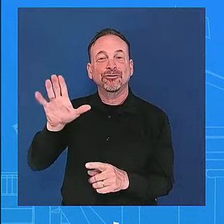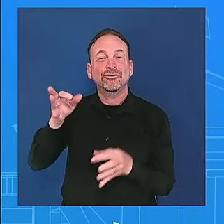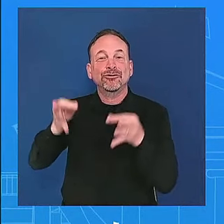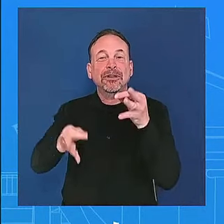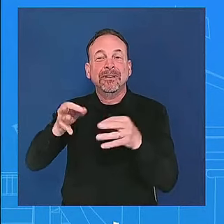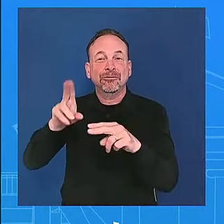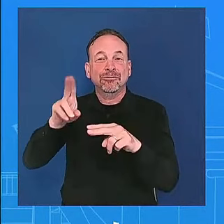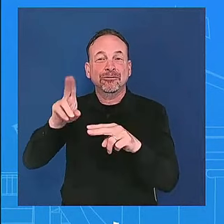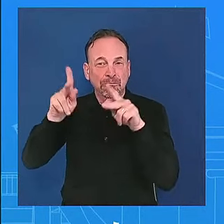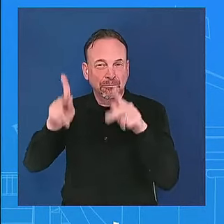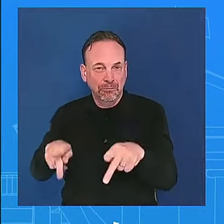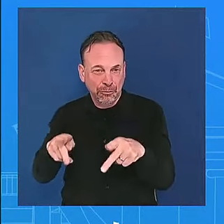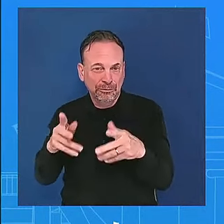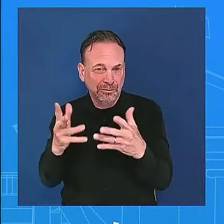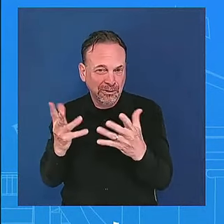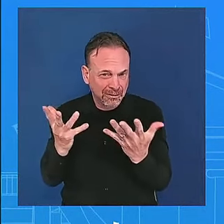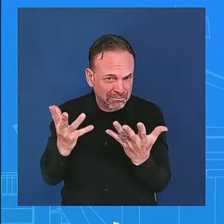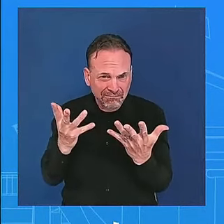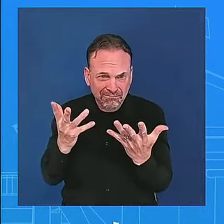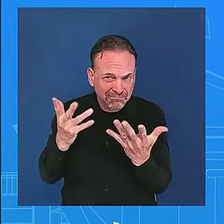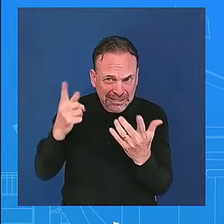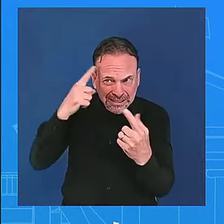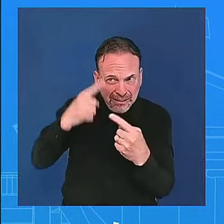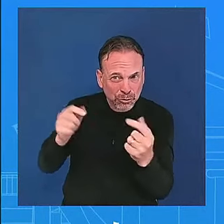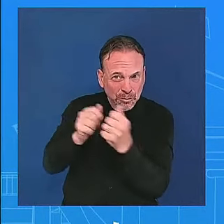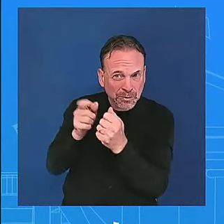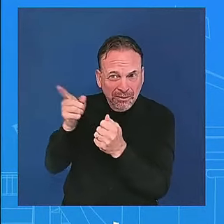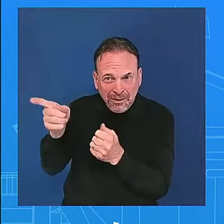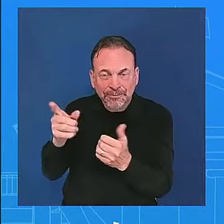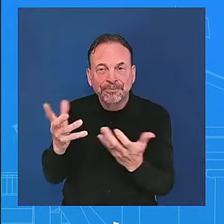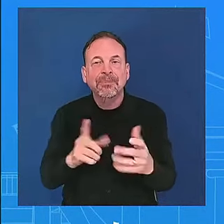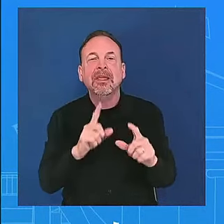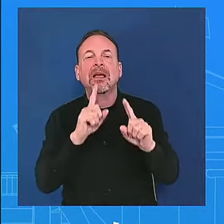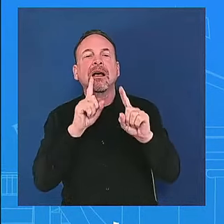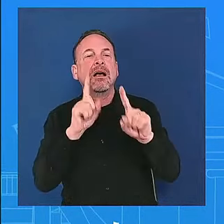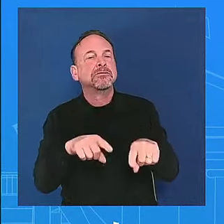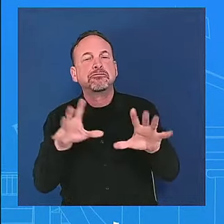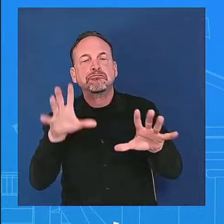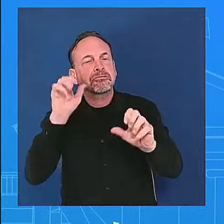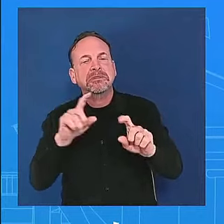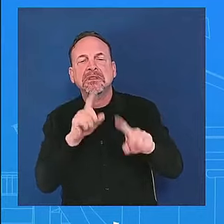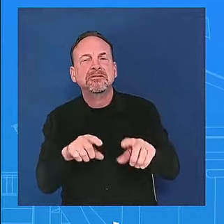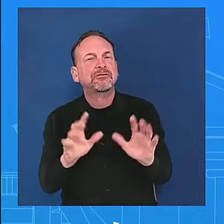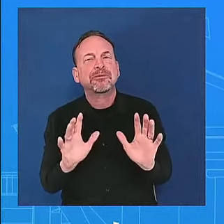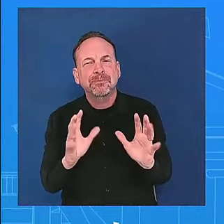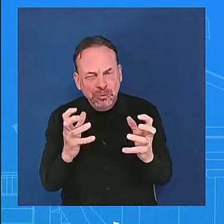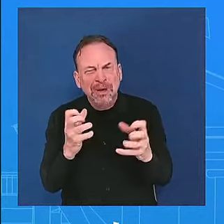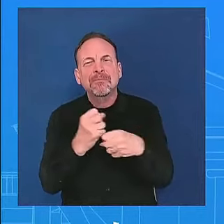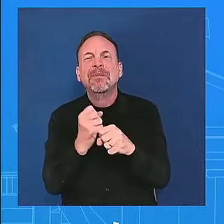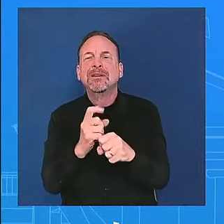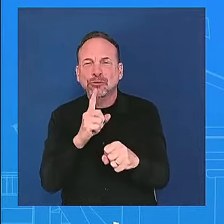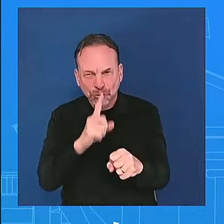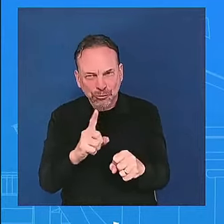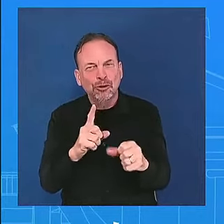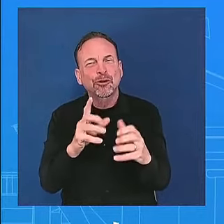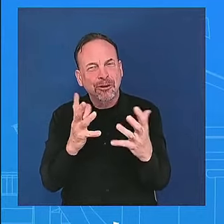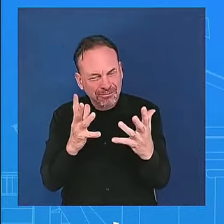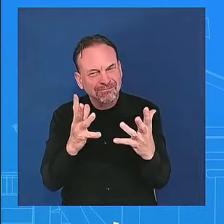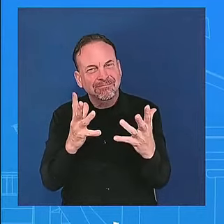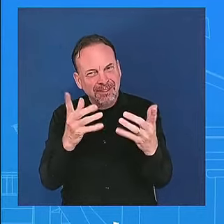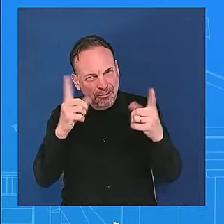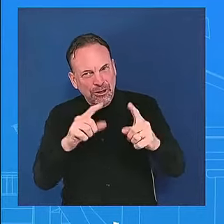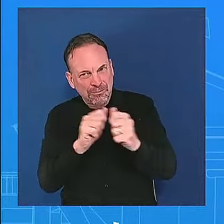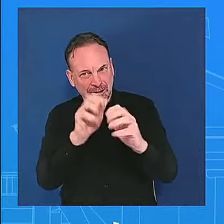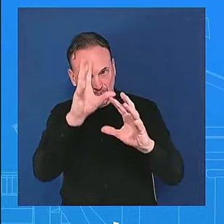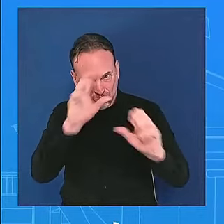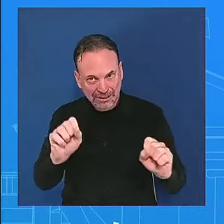and the president is certainly want to make sure that he is where the majority of americans i will say and i talked about this a little bit yesterday when